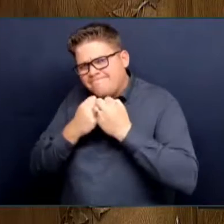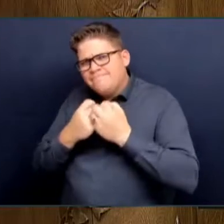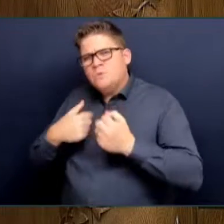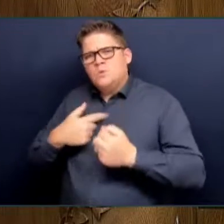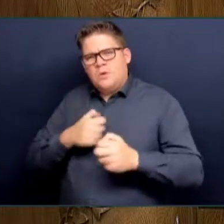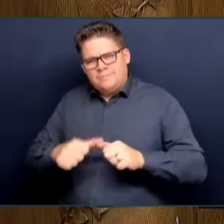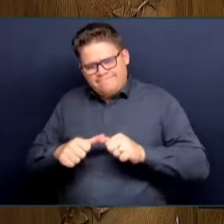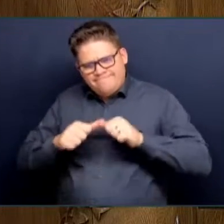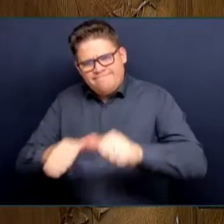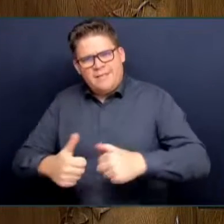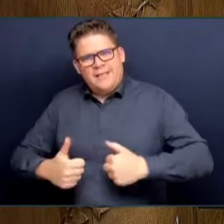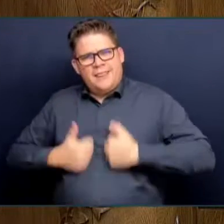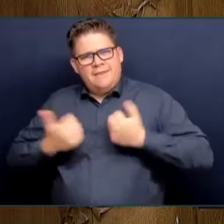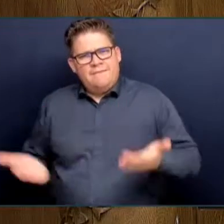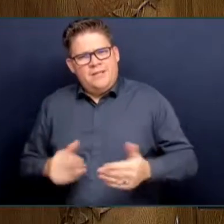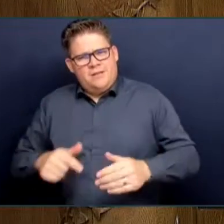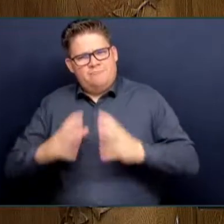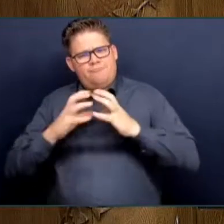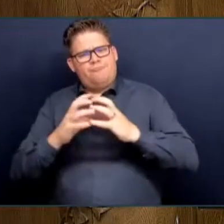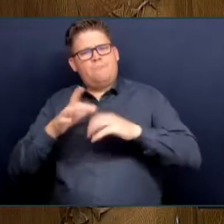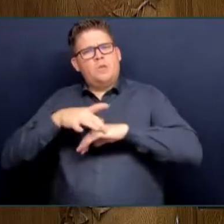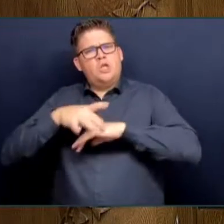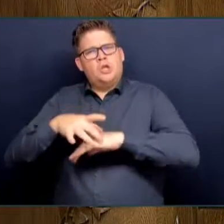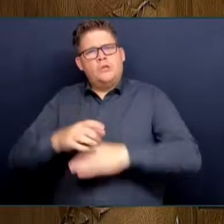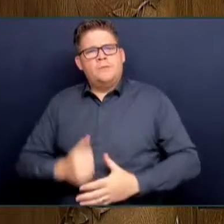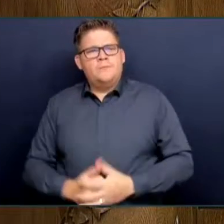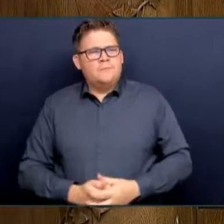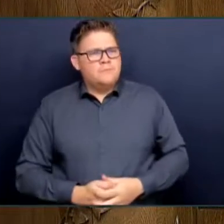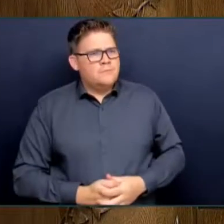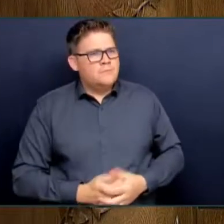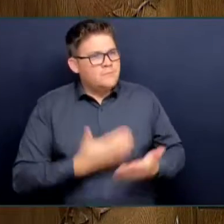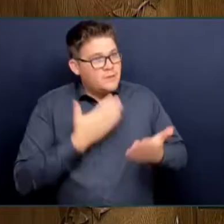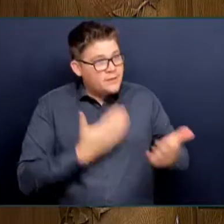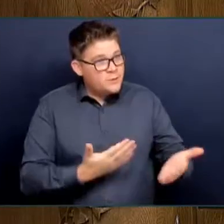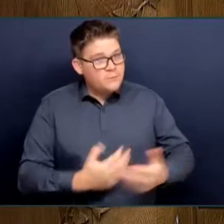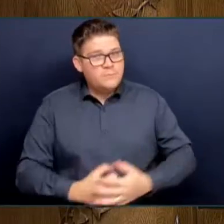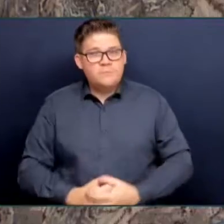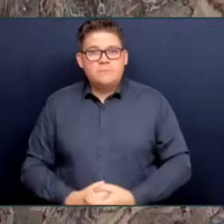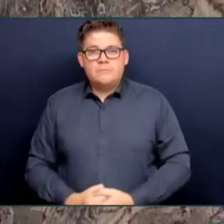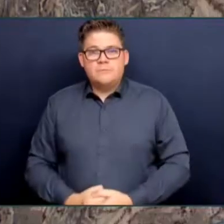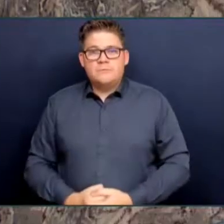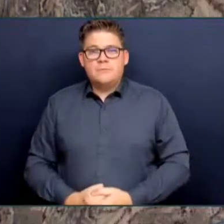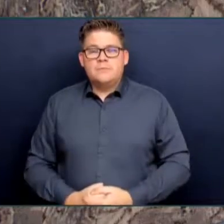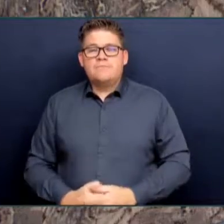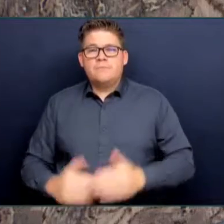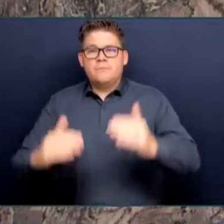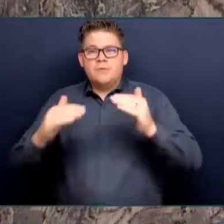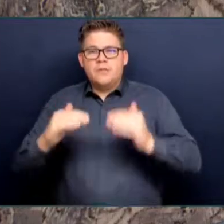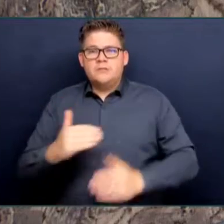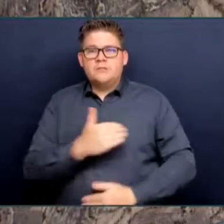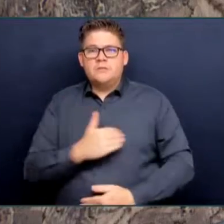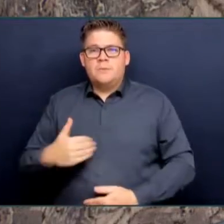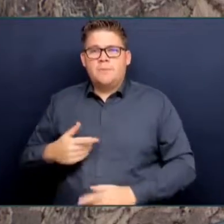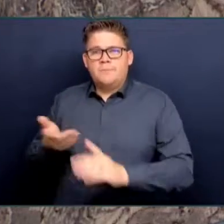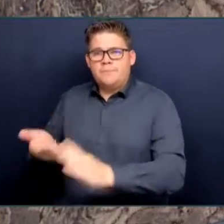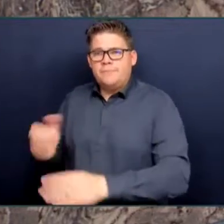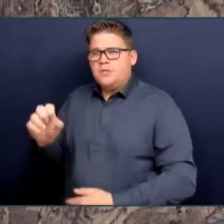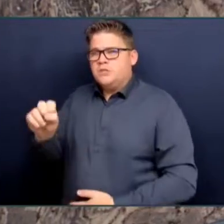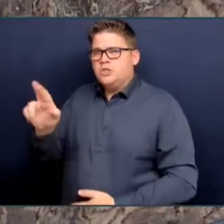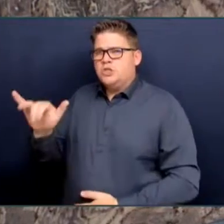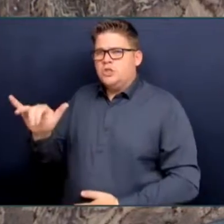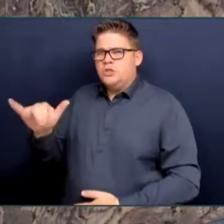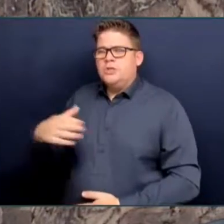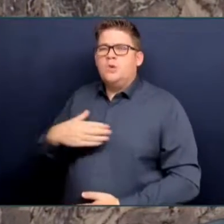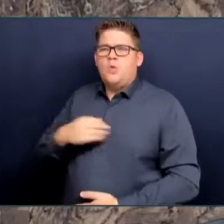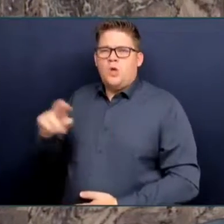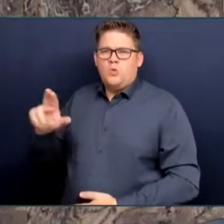Member for study White Rock. Thank you, Mr. Speaker. This week is National Addictions Awareness Week, and it is a time for us to pause